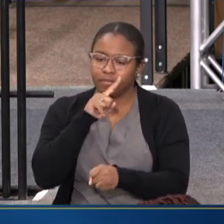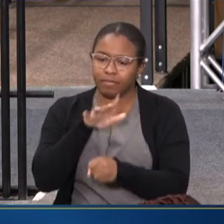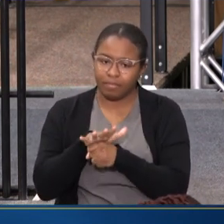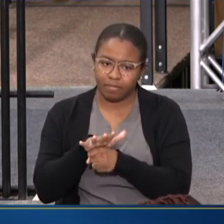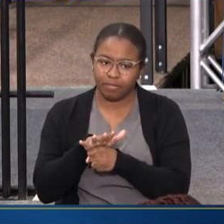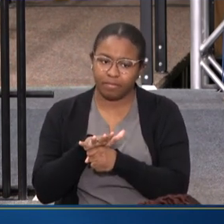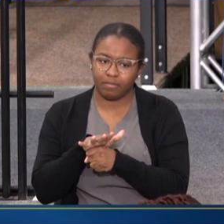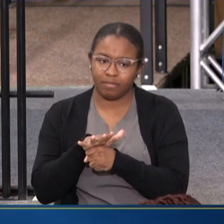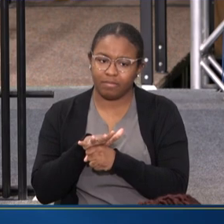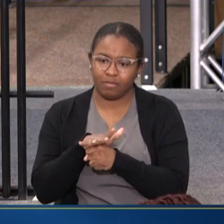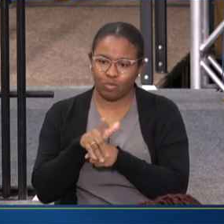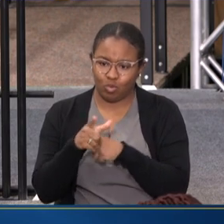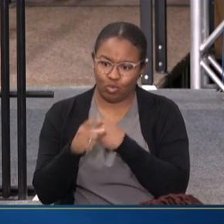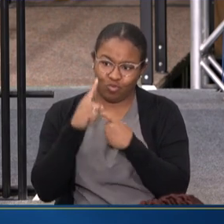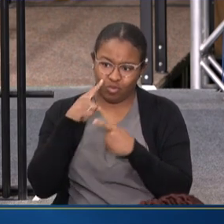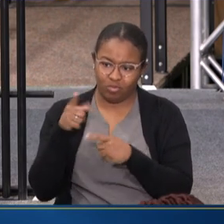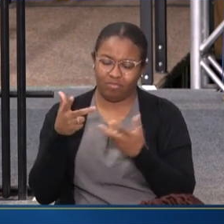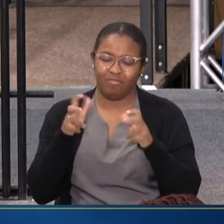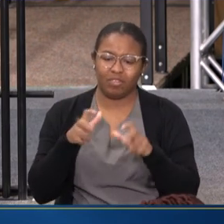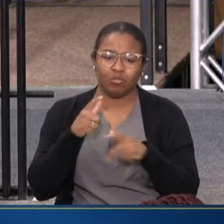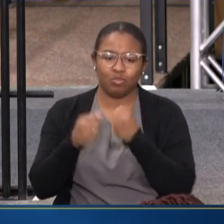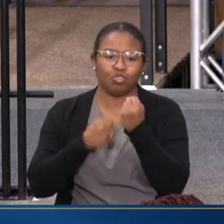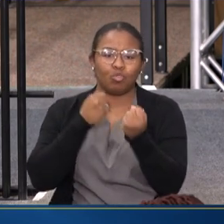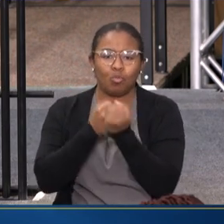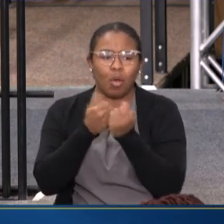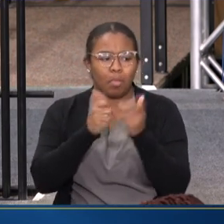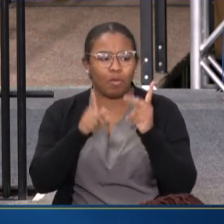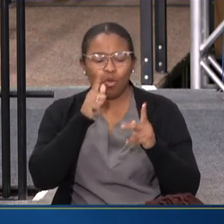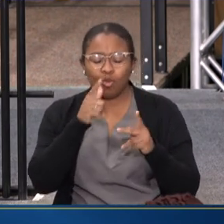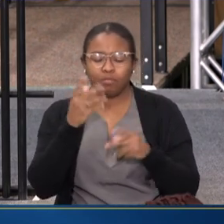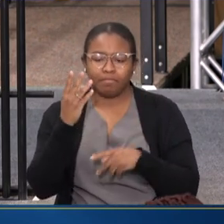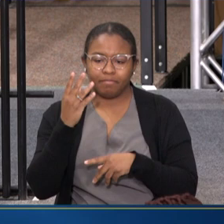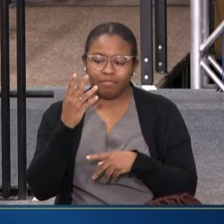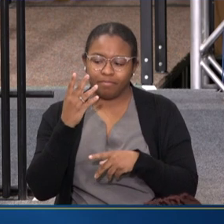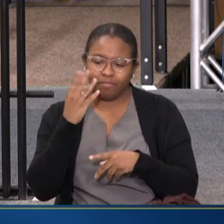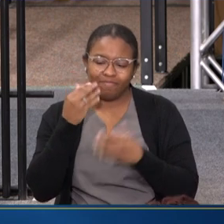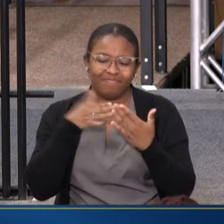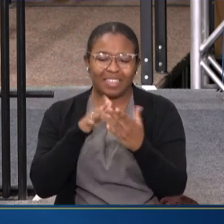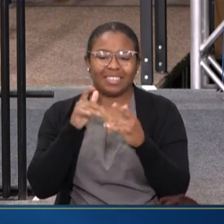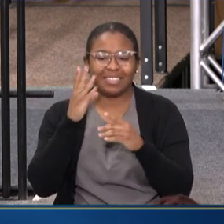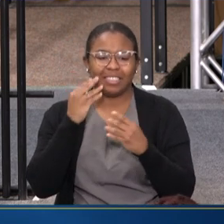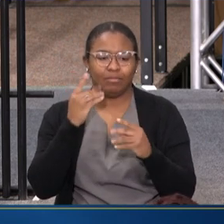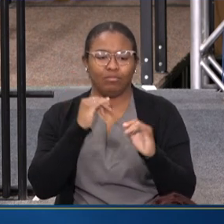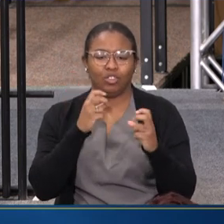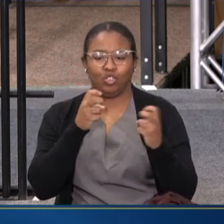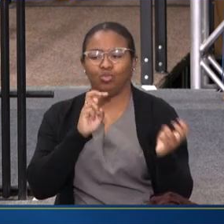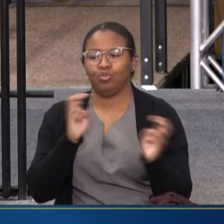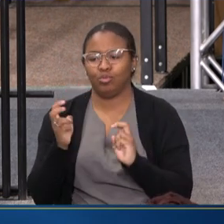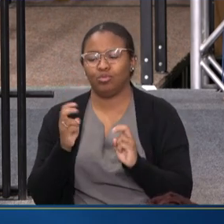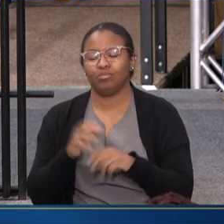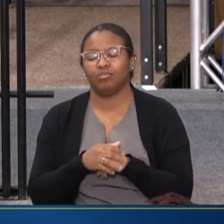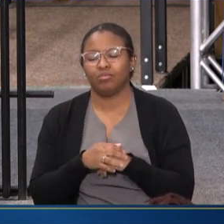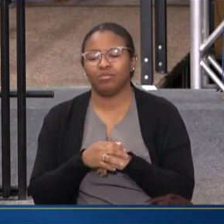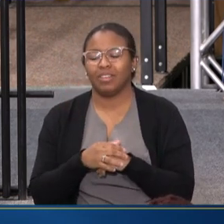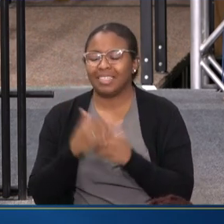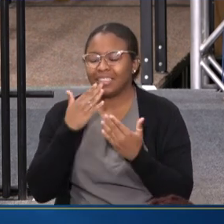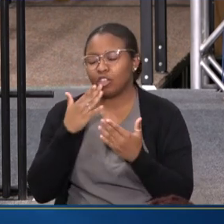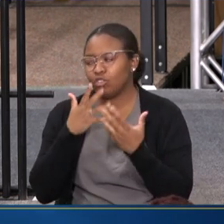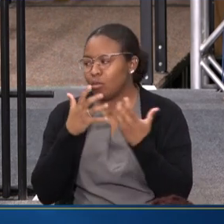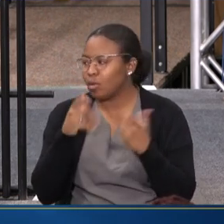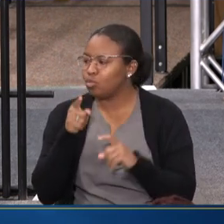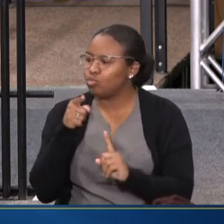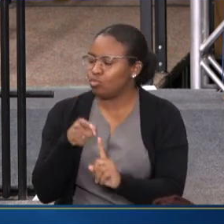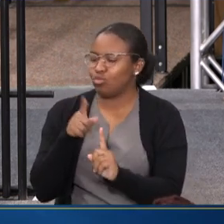TO SUPPORTING OTHERS FACING SIMILAR CHALLENGES THAT HAS COME OUT OF THAT. THANK YOU SO MUCH. YOU ARE